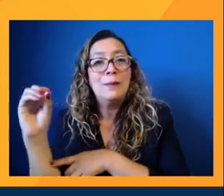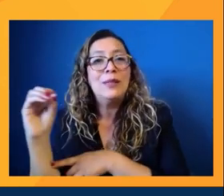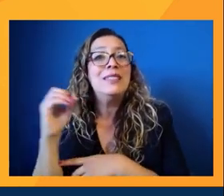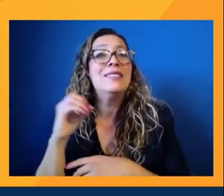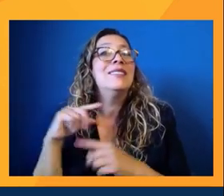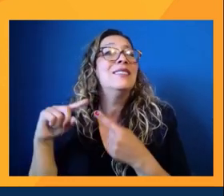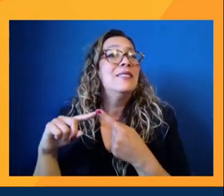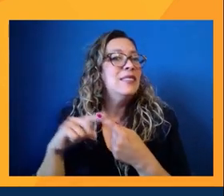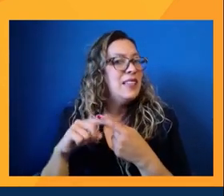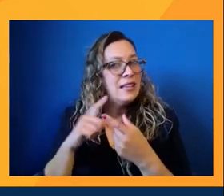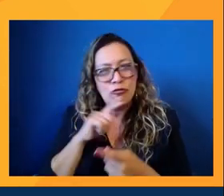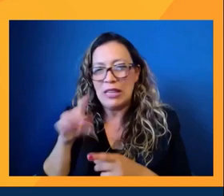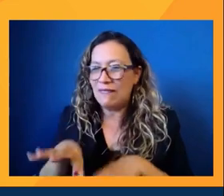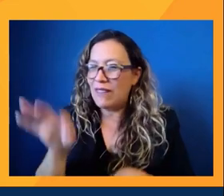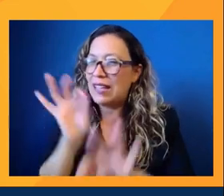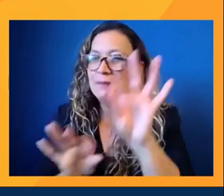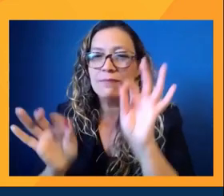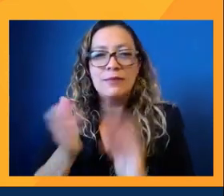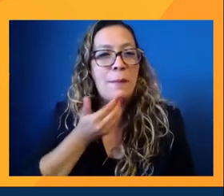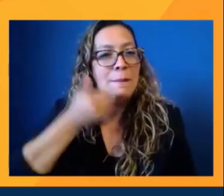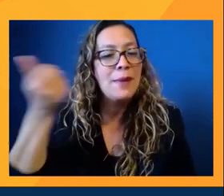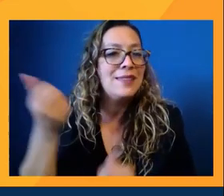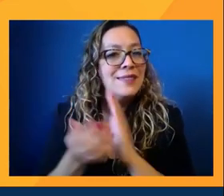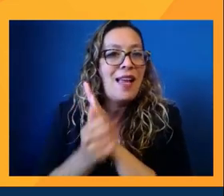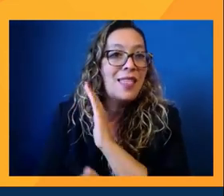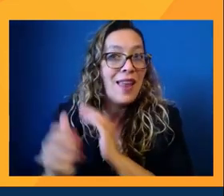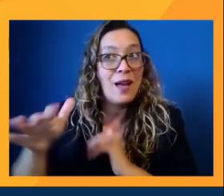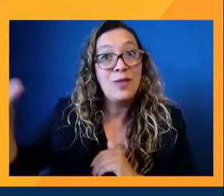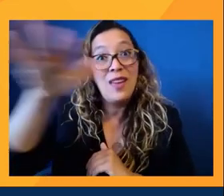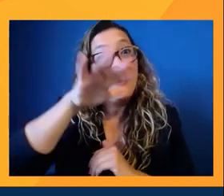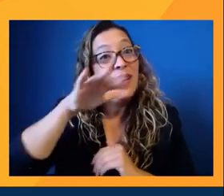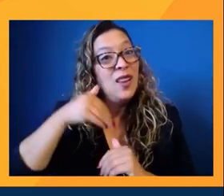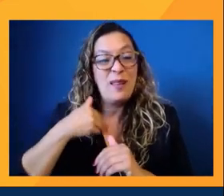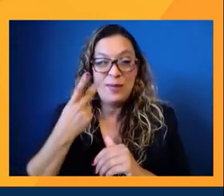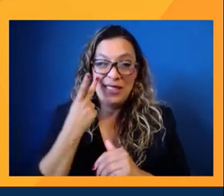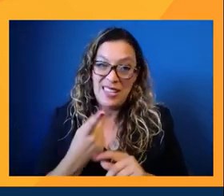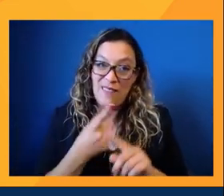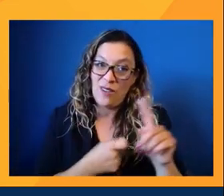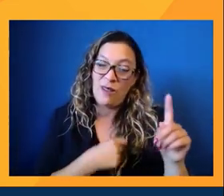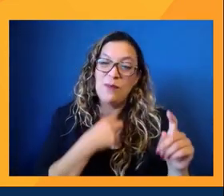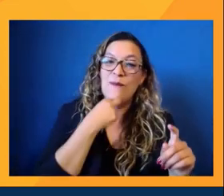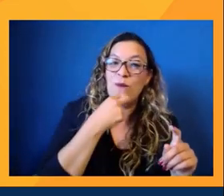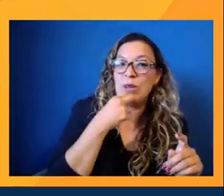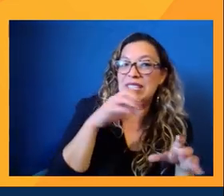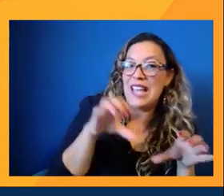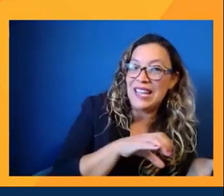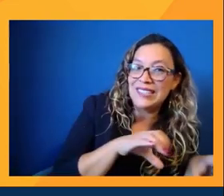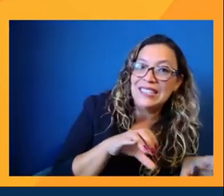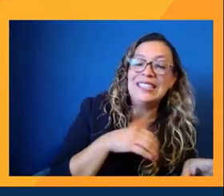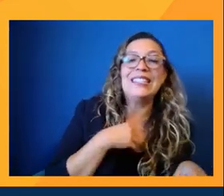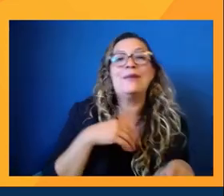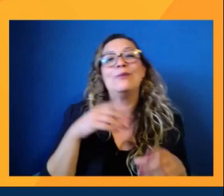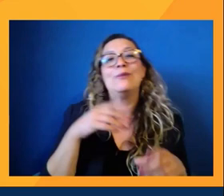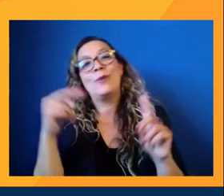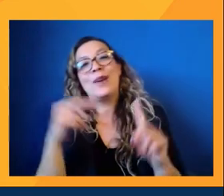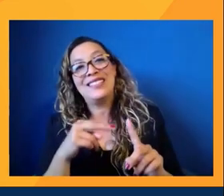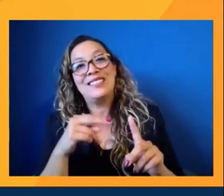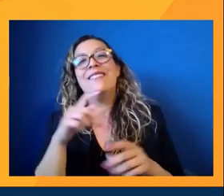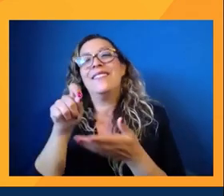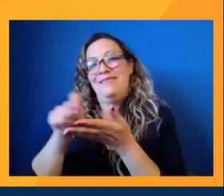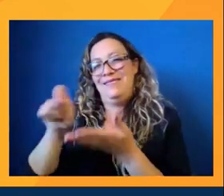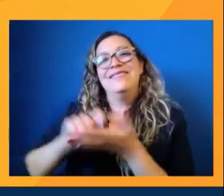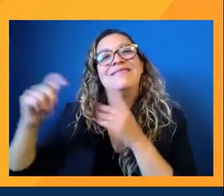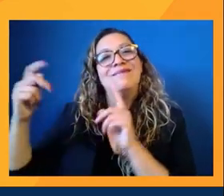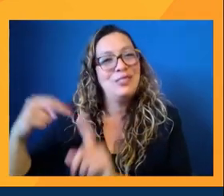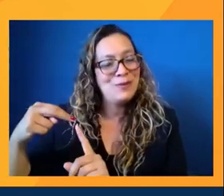some of the best talent out there. And some of the stuff that I'm seeing both from a voice acting perspective and from a writing, more importantly, writing perspective